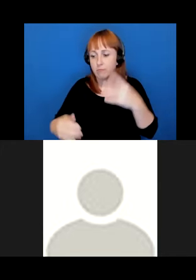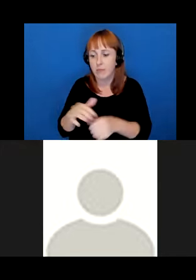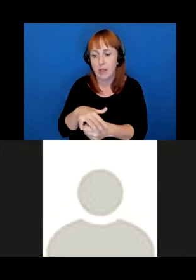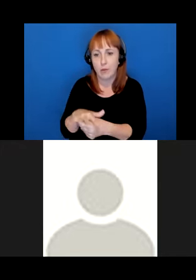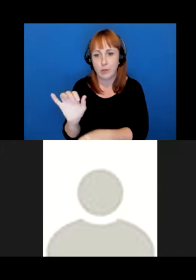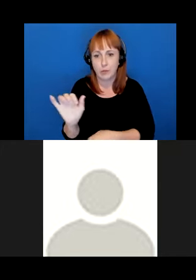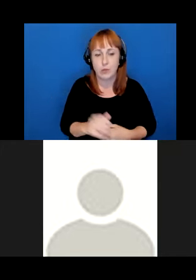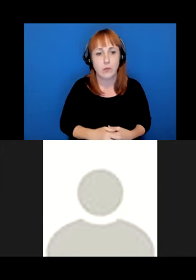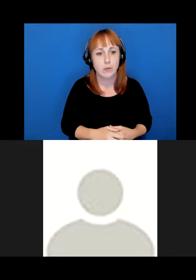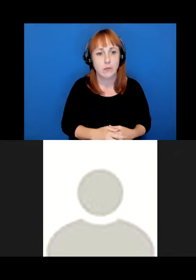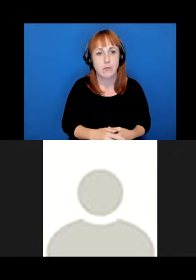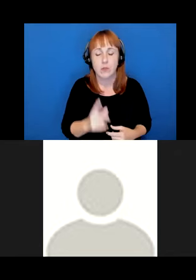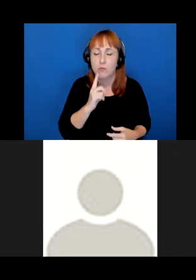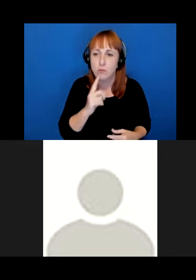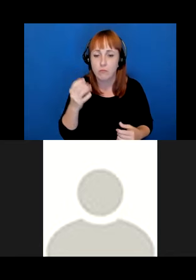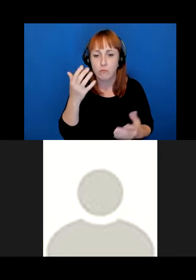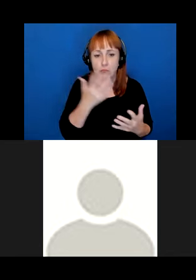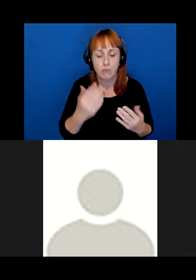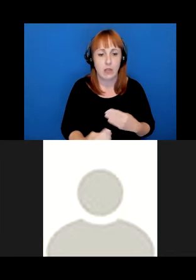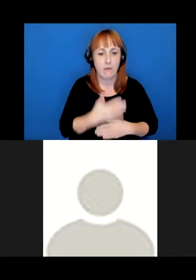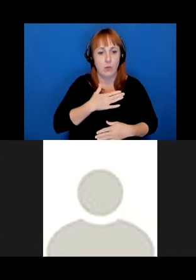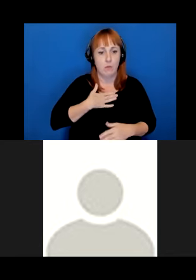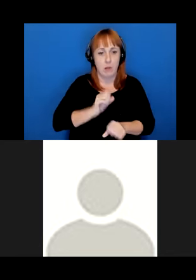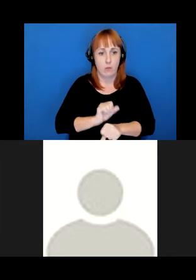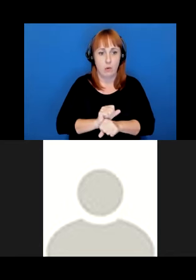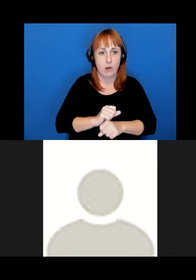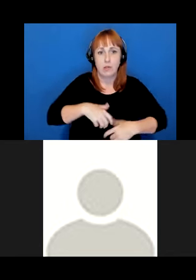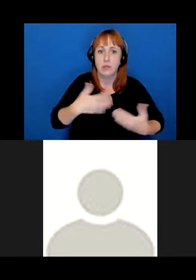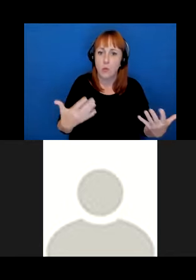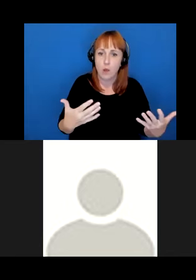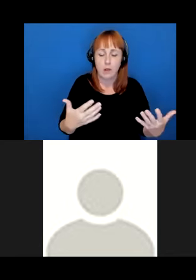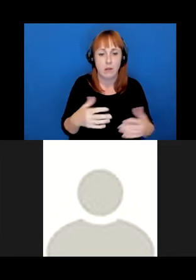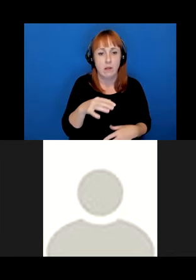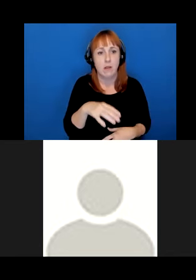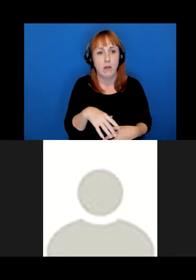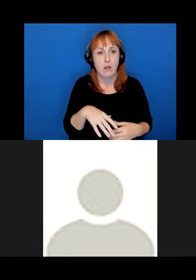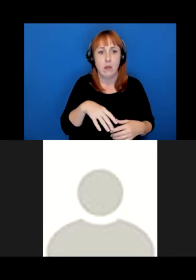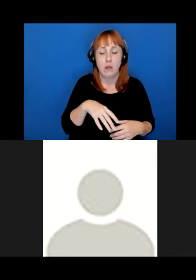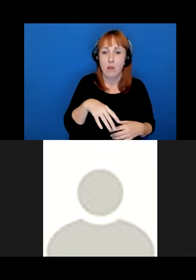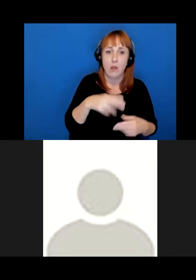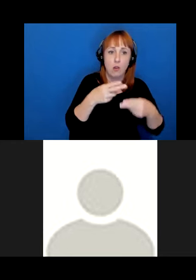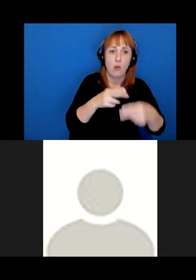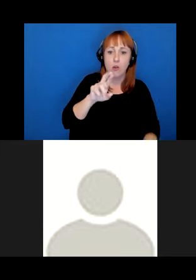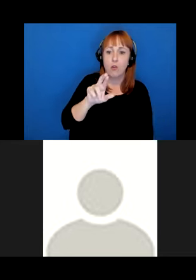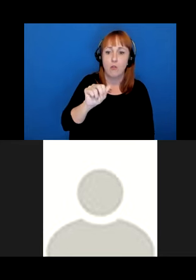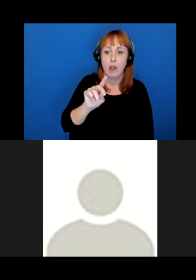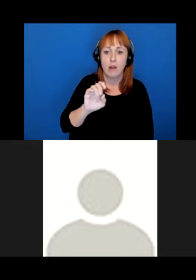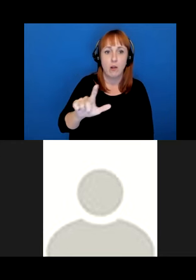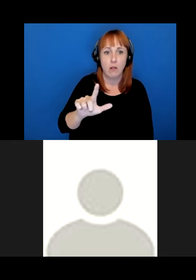Hugely influential to my work isn't as a framework that happens to also start with the letter R radical indigenous.